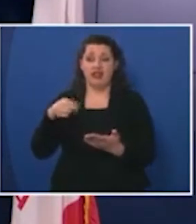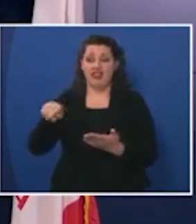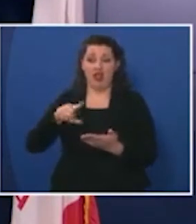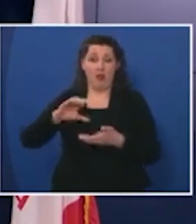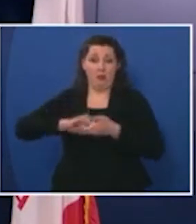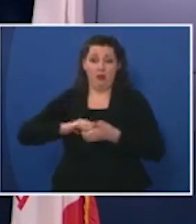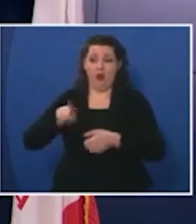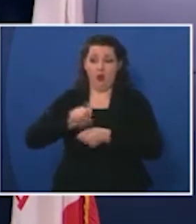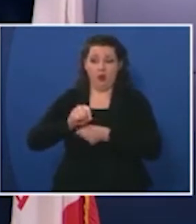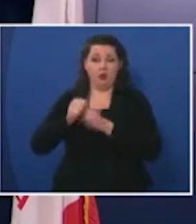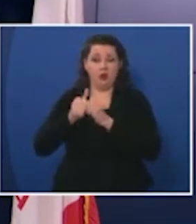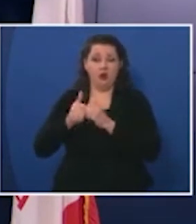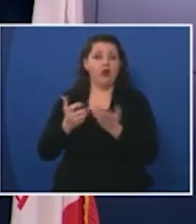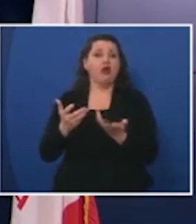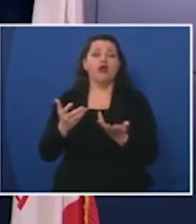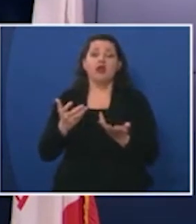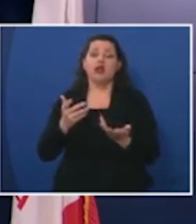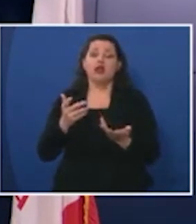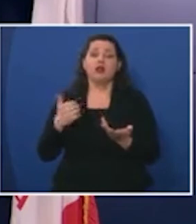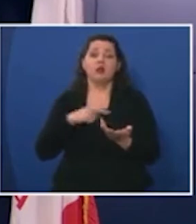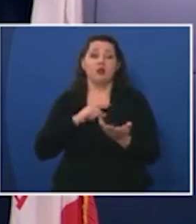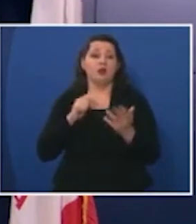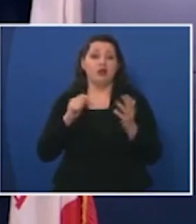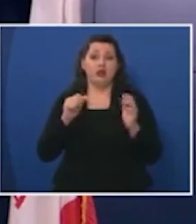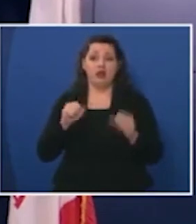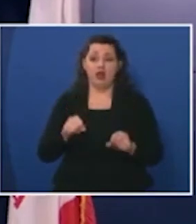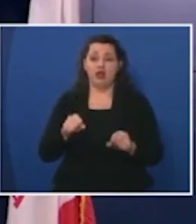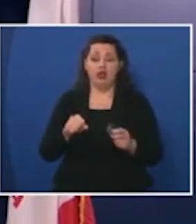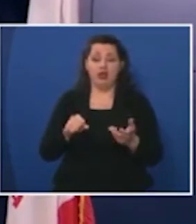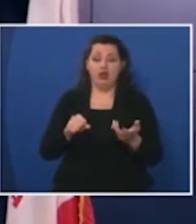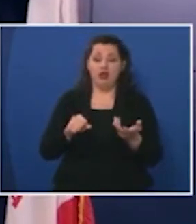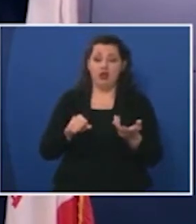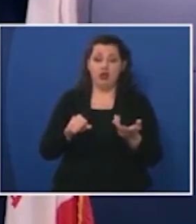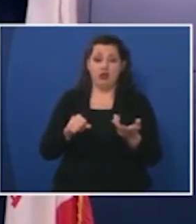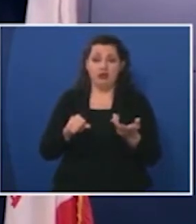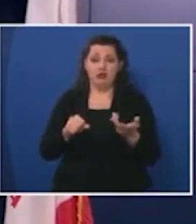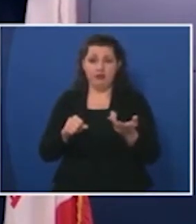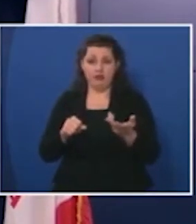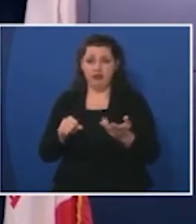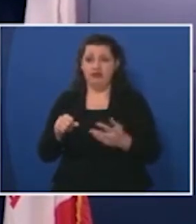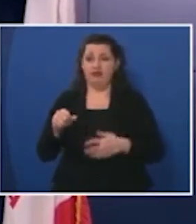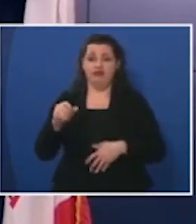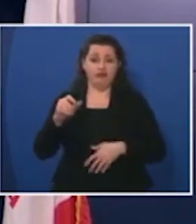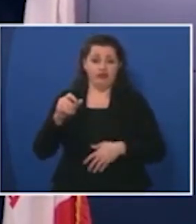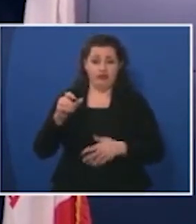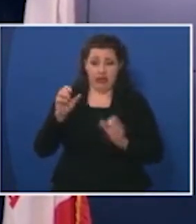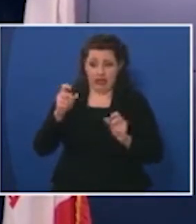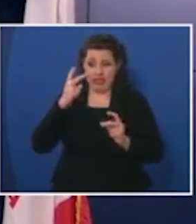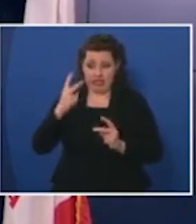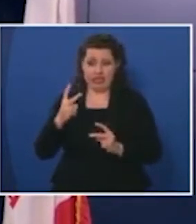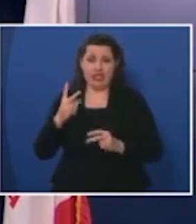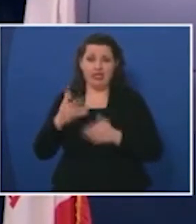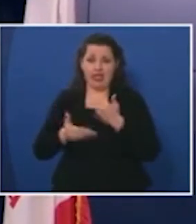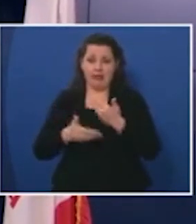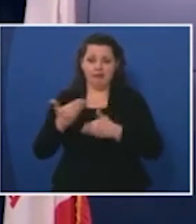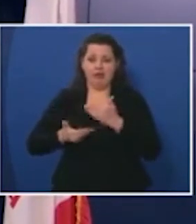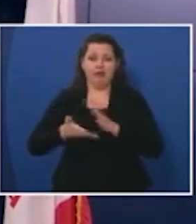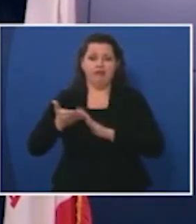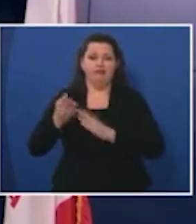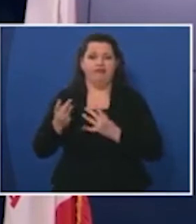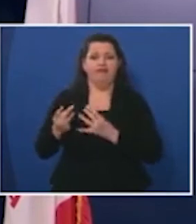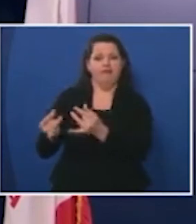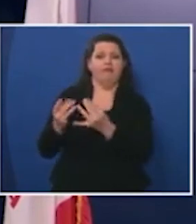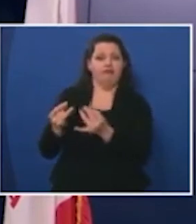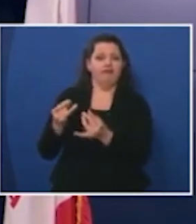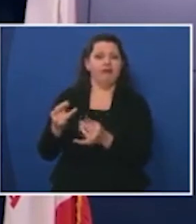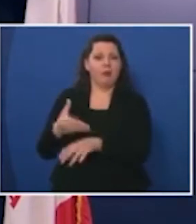and we're actually you know being able to look at um uh process improvement through the the partnership as well so